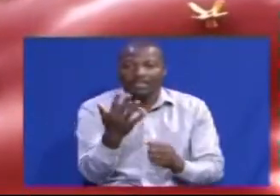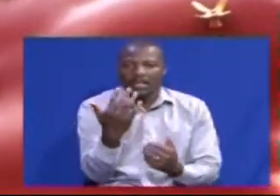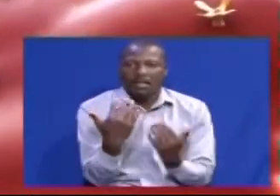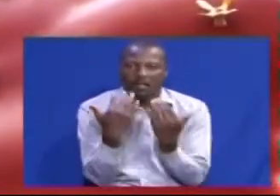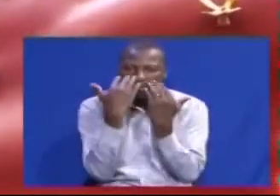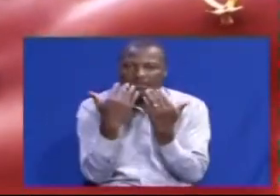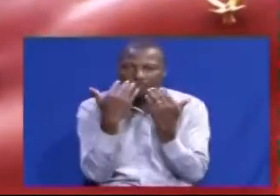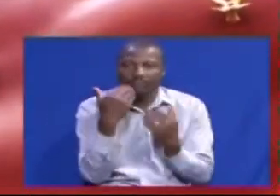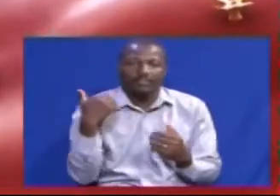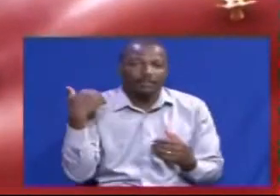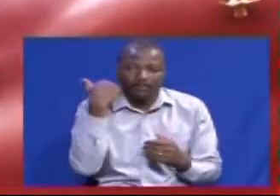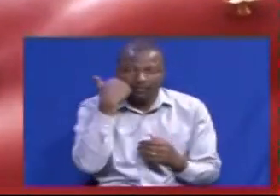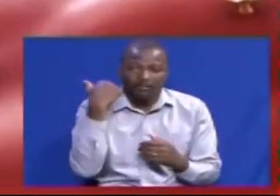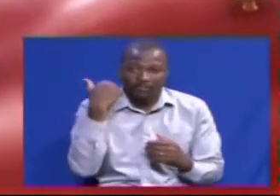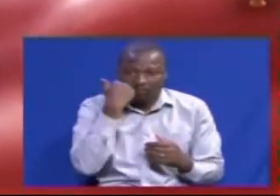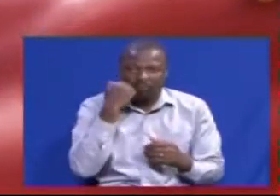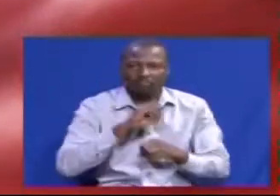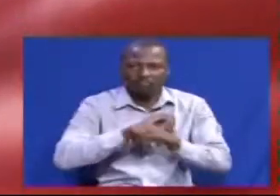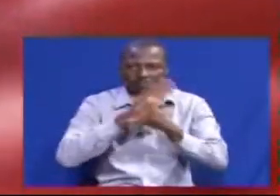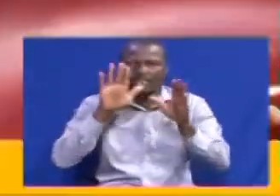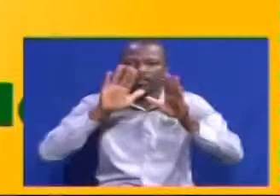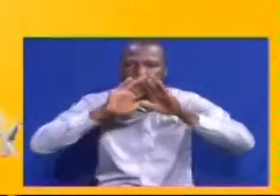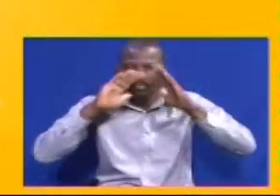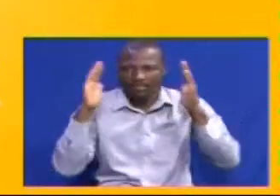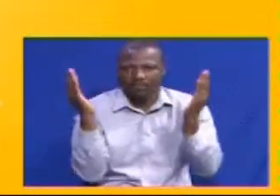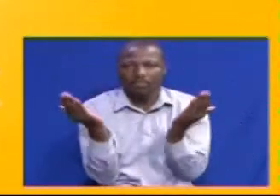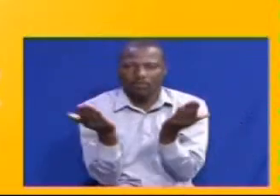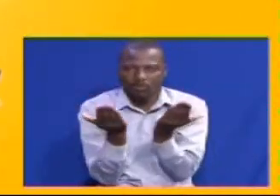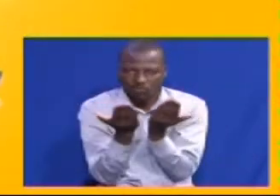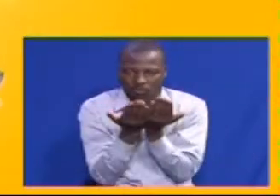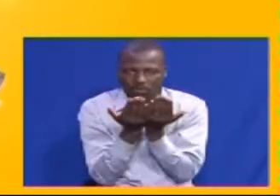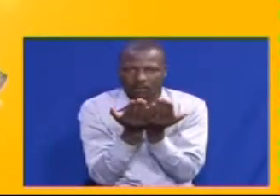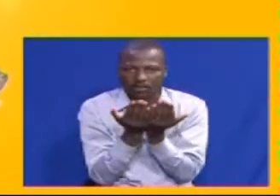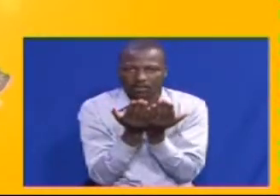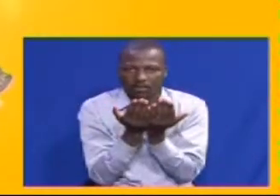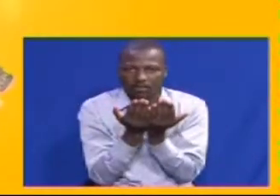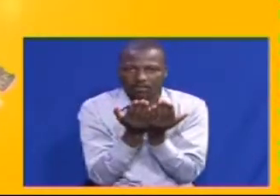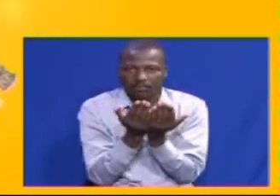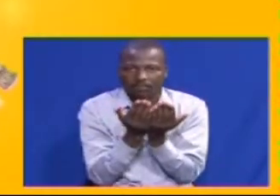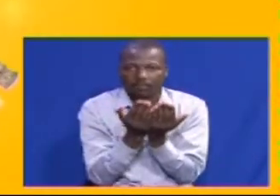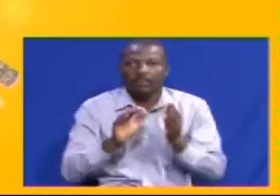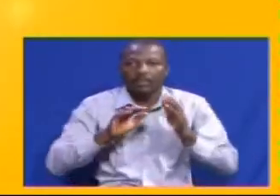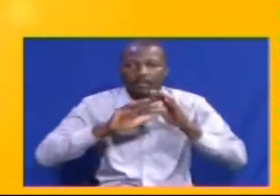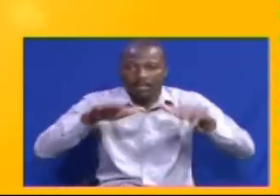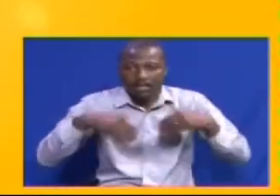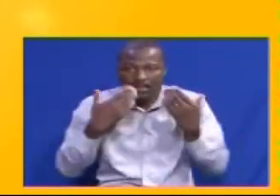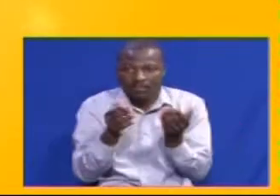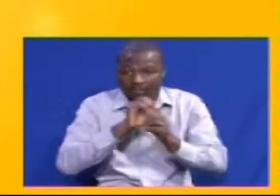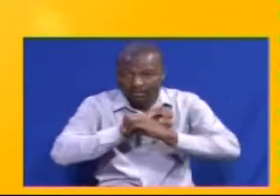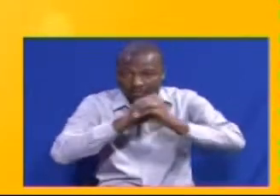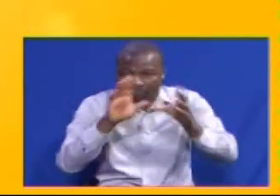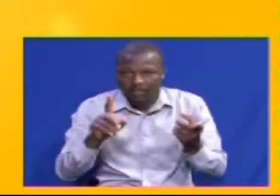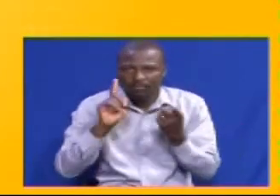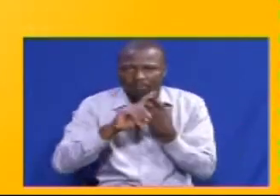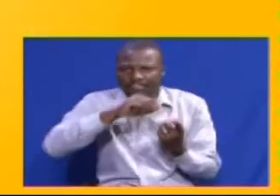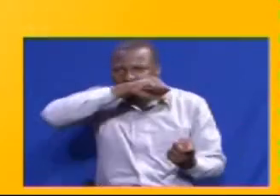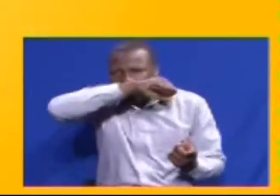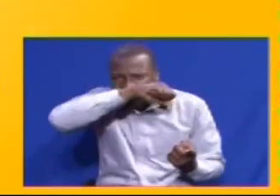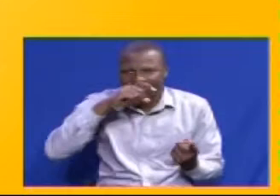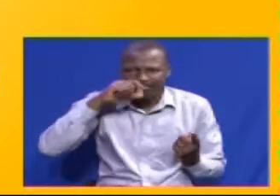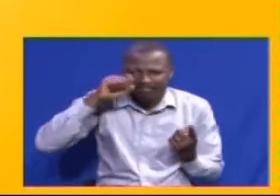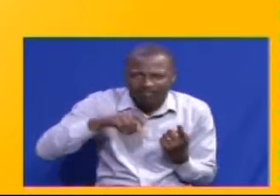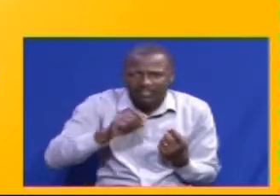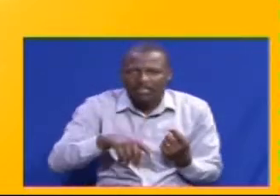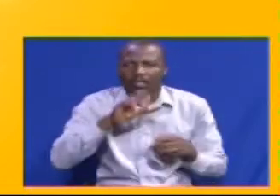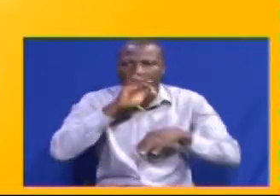coronavirus covid19 is a respiratory virus spreading across the world the infection is spread from droplets of coughing and